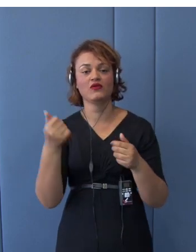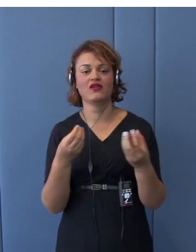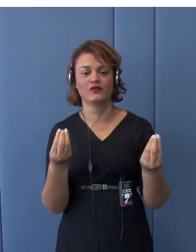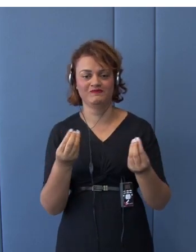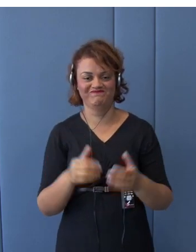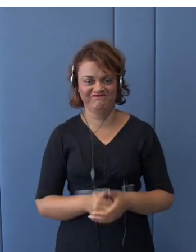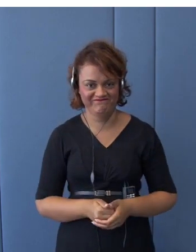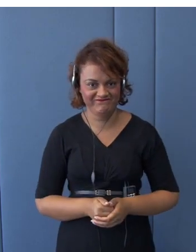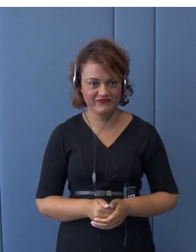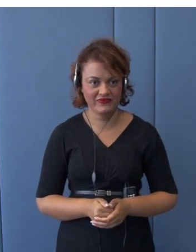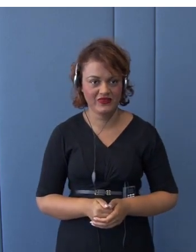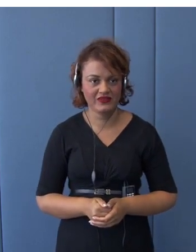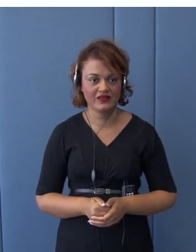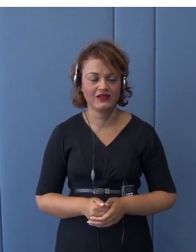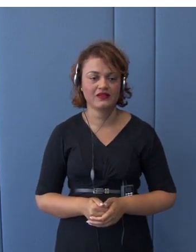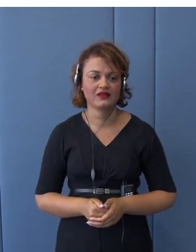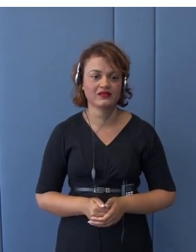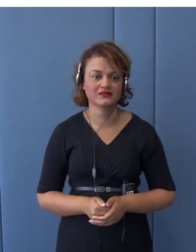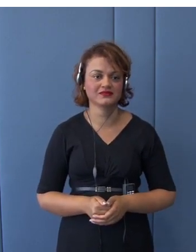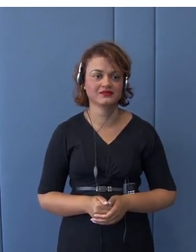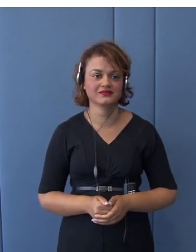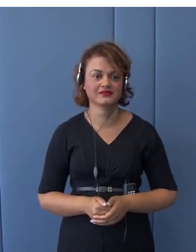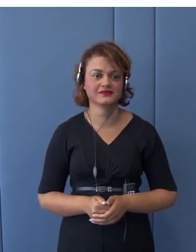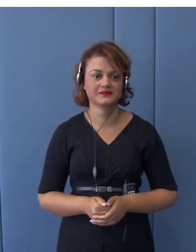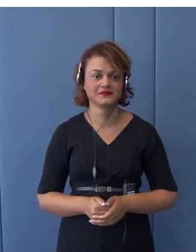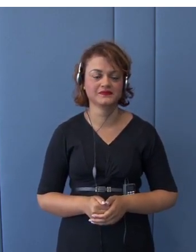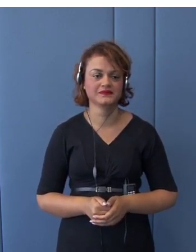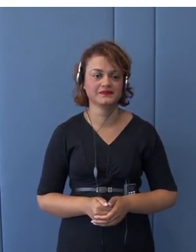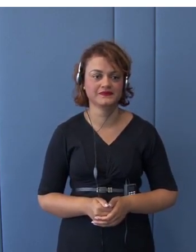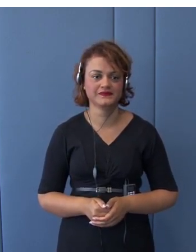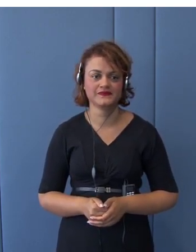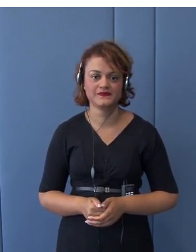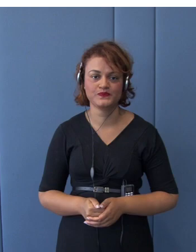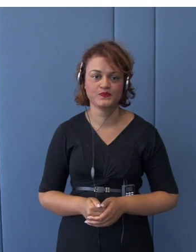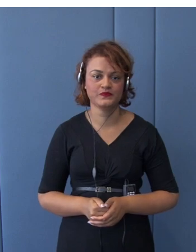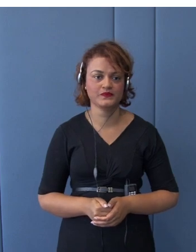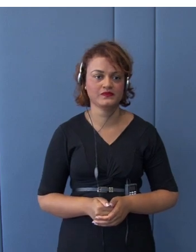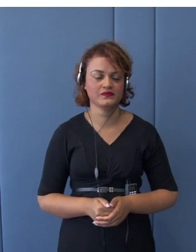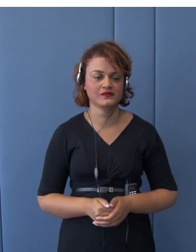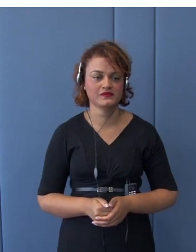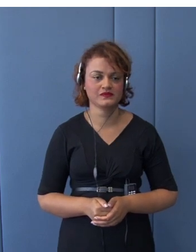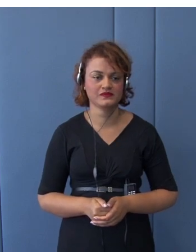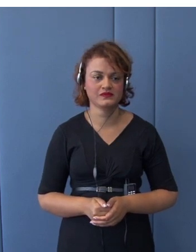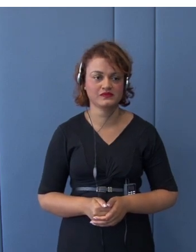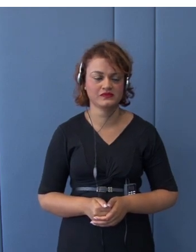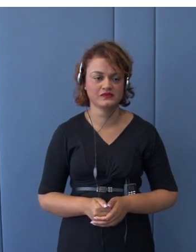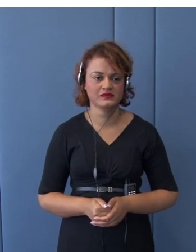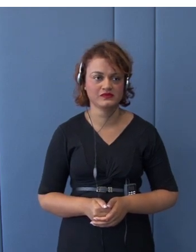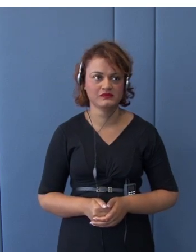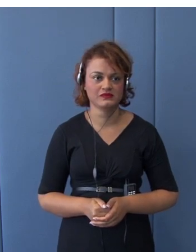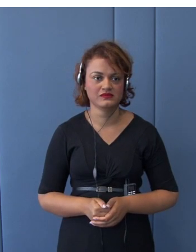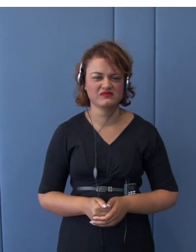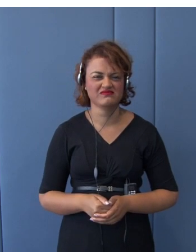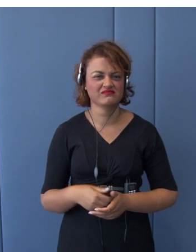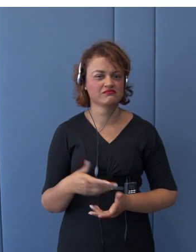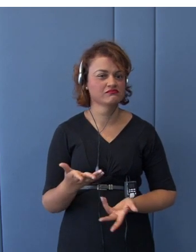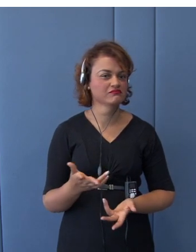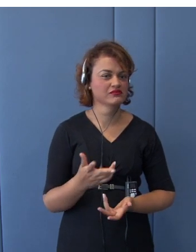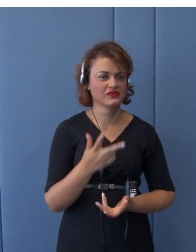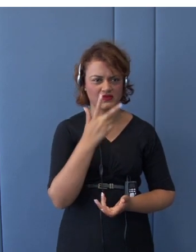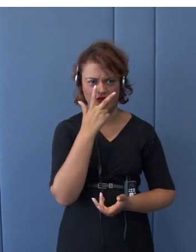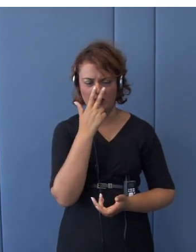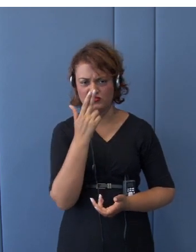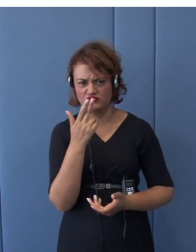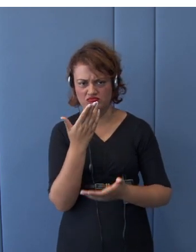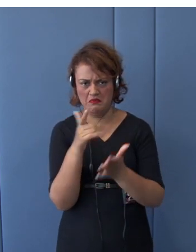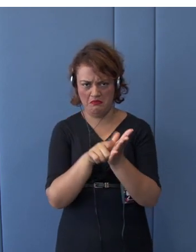yes, here it is, right? I can use this. Excuse me for that. I think you have got all the handouts. Yes. So today's